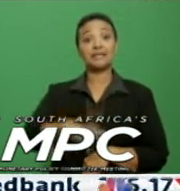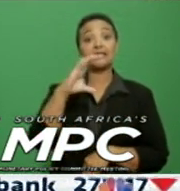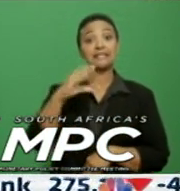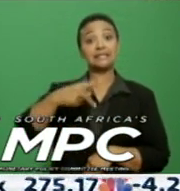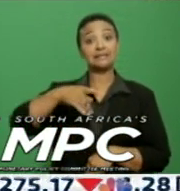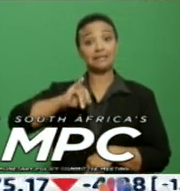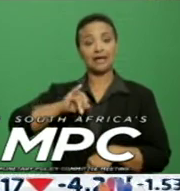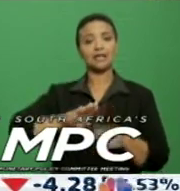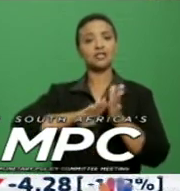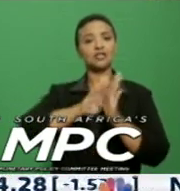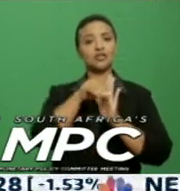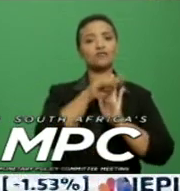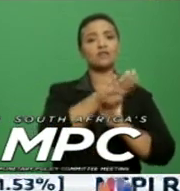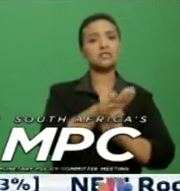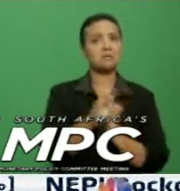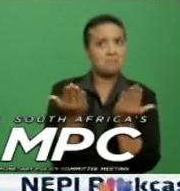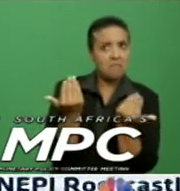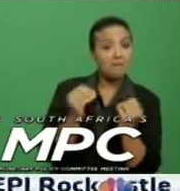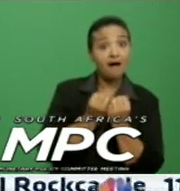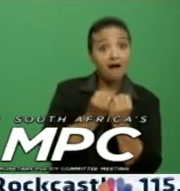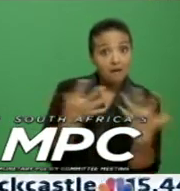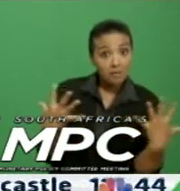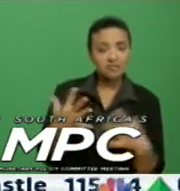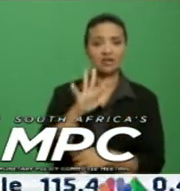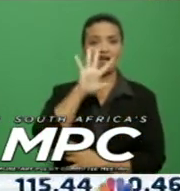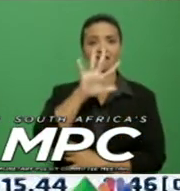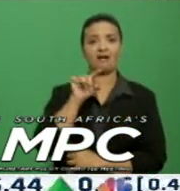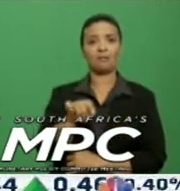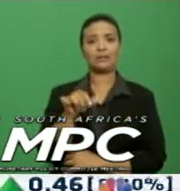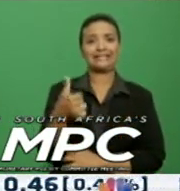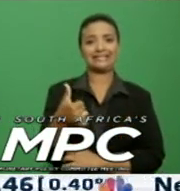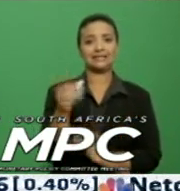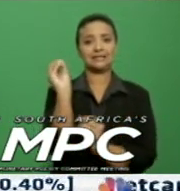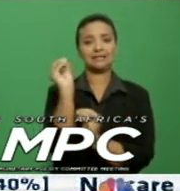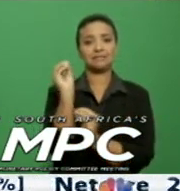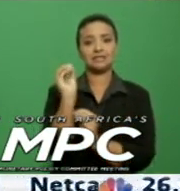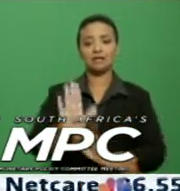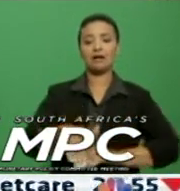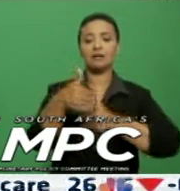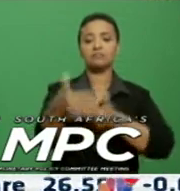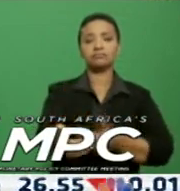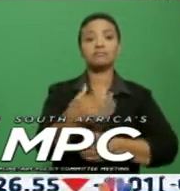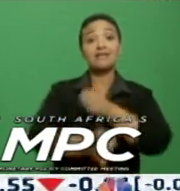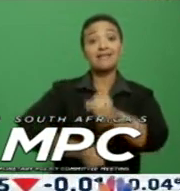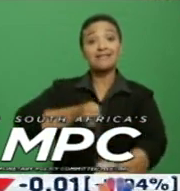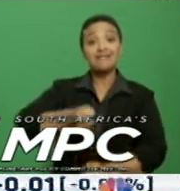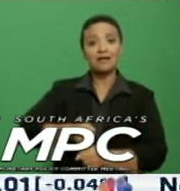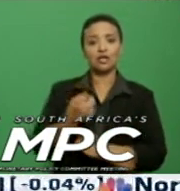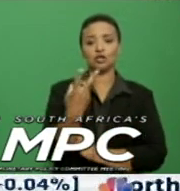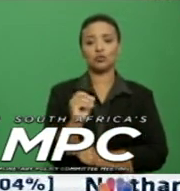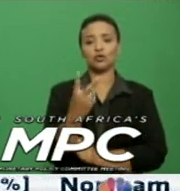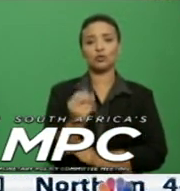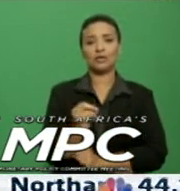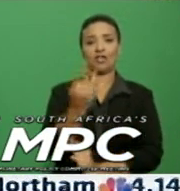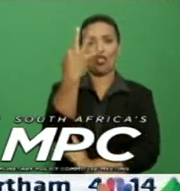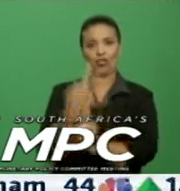Headline price inflation is now expected to peak at around 5.6% in the first quarter of 2020.